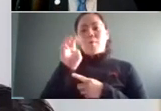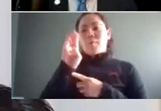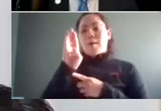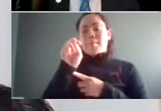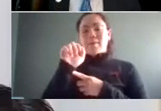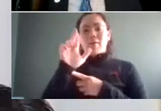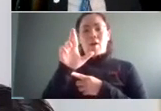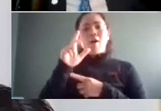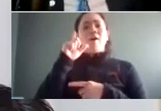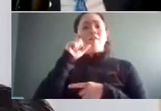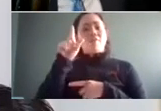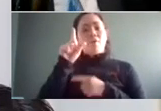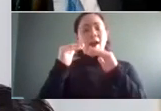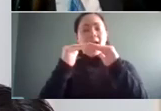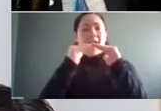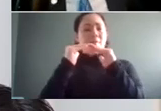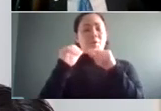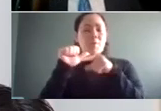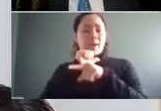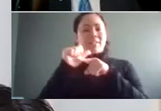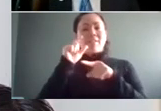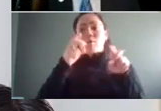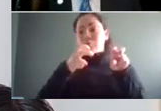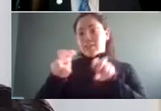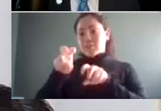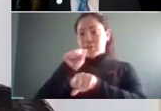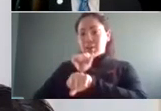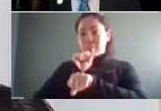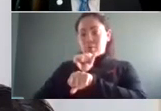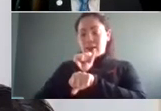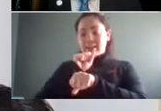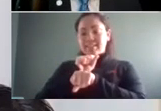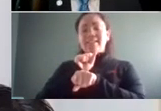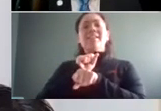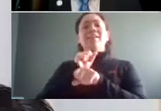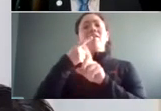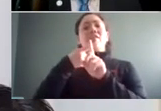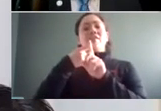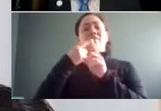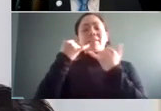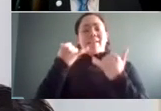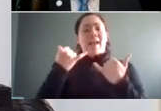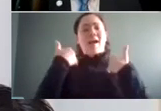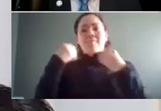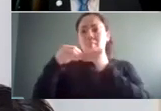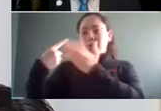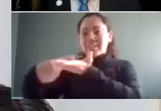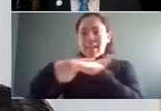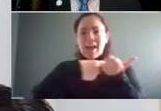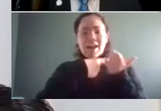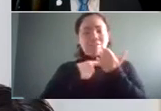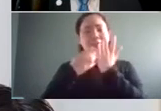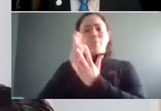on equitable practices for transitioning employees out of your company in a world where more discussions are held remotely.